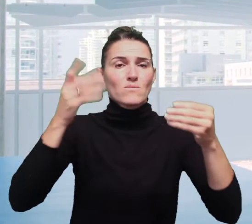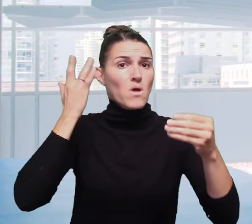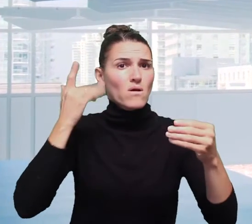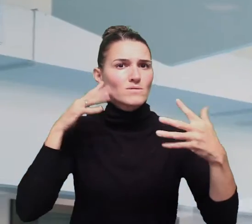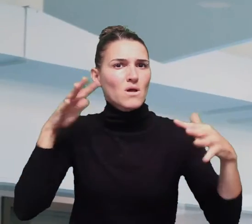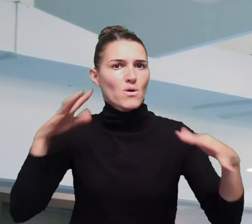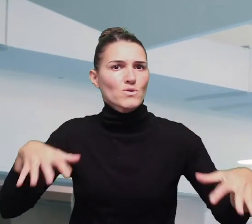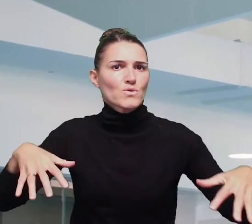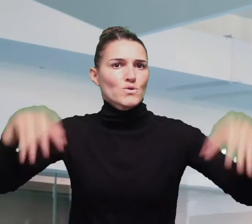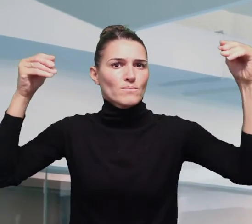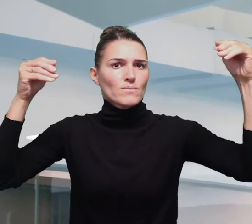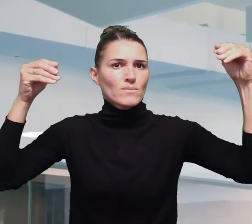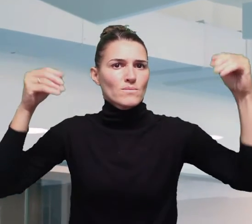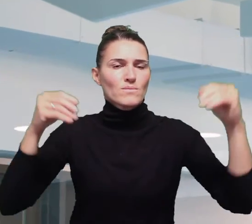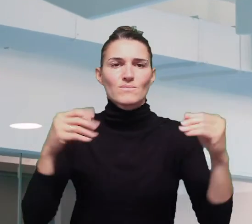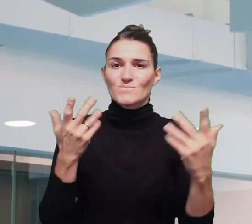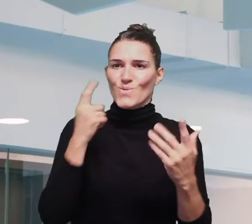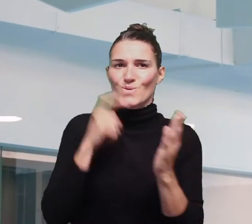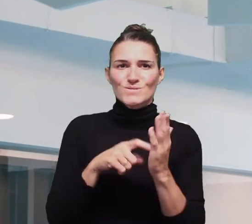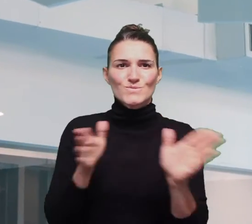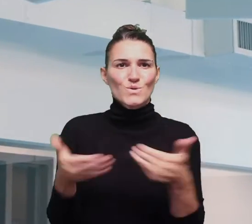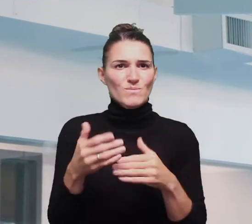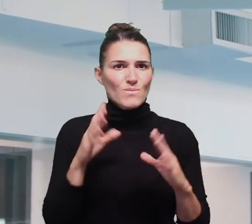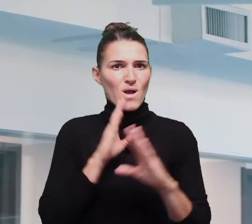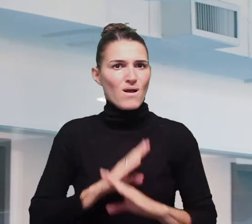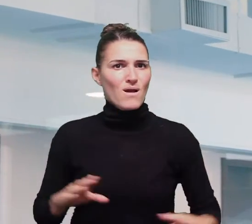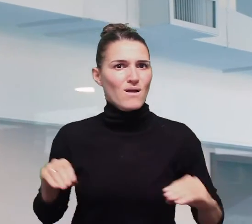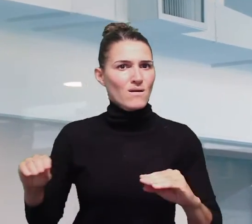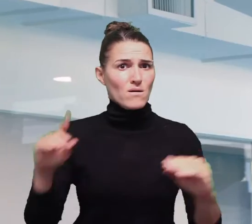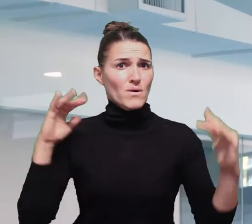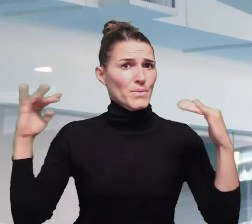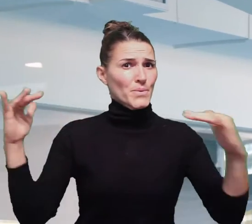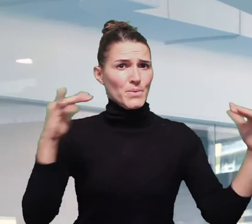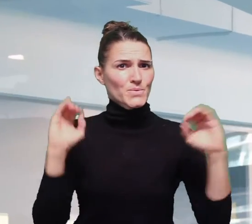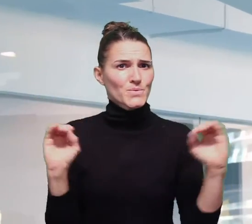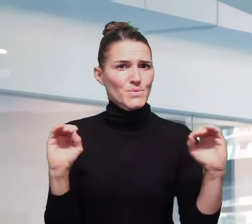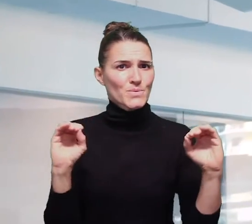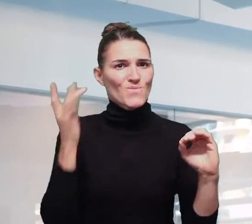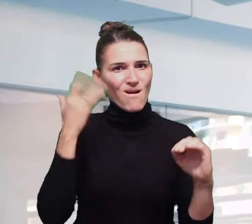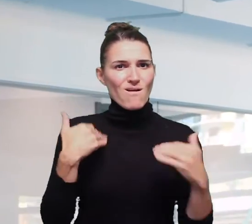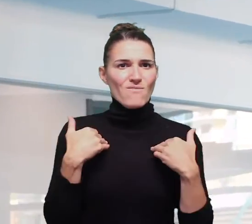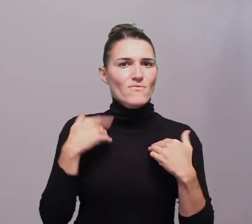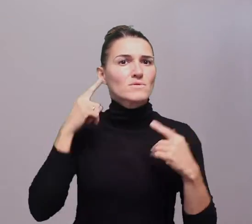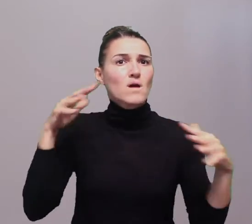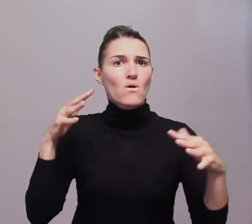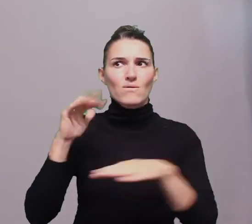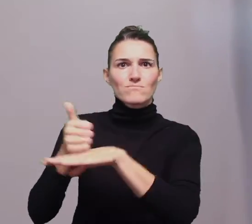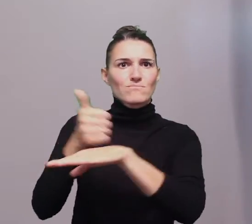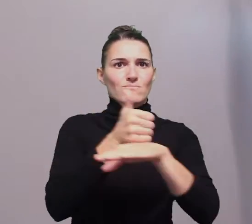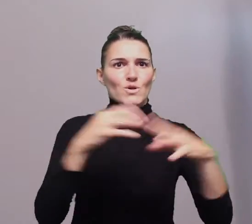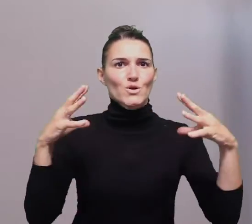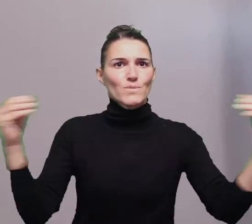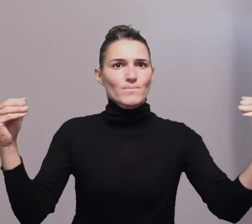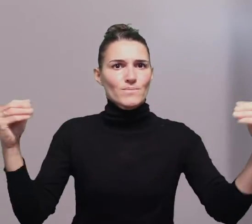sounds. You'll probably notice how quiet these rooms are, and there's actually no echoes in here, and that's because of the acoustic abbreviation. I